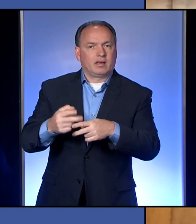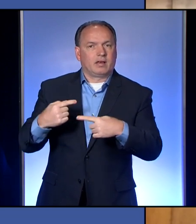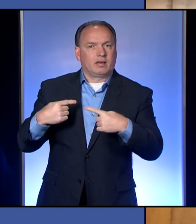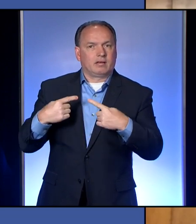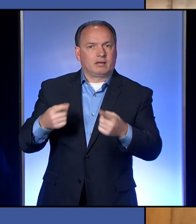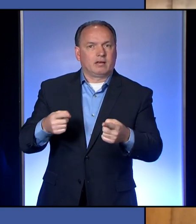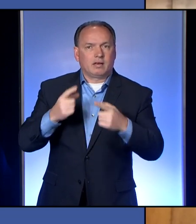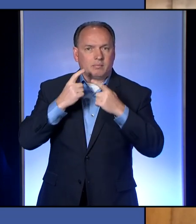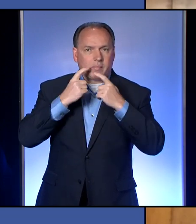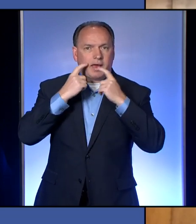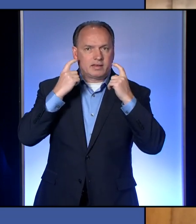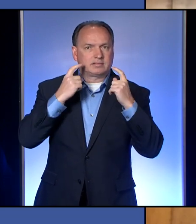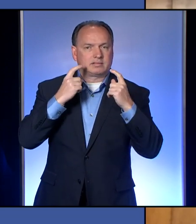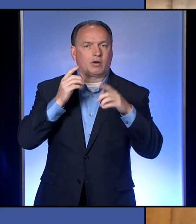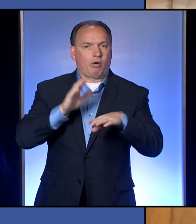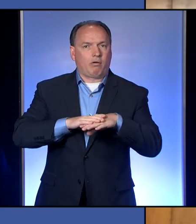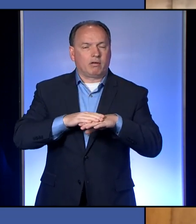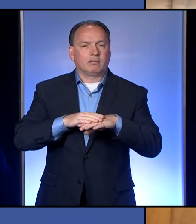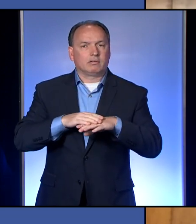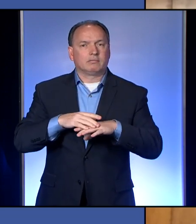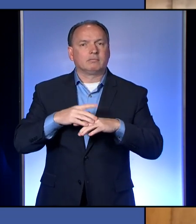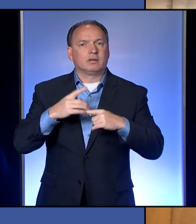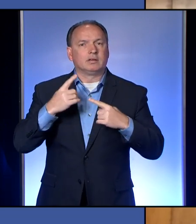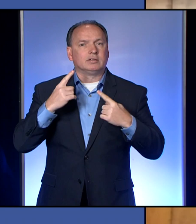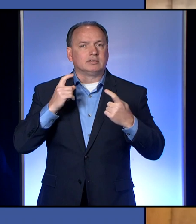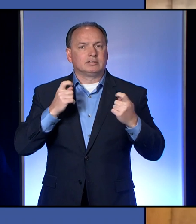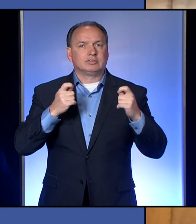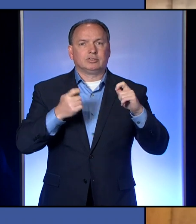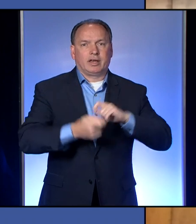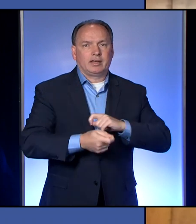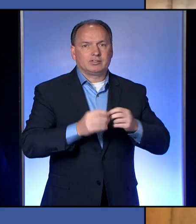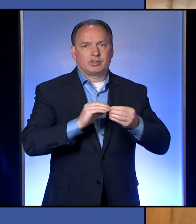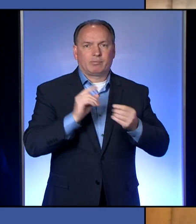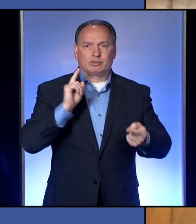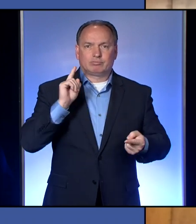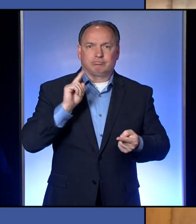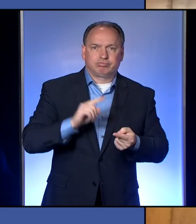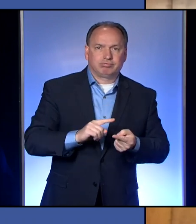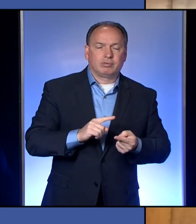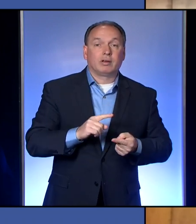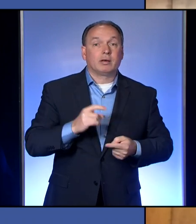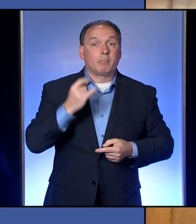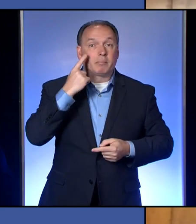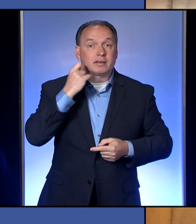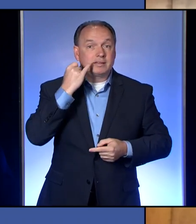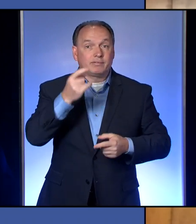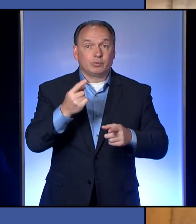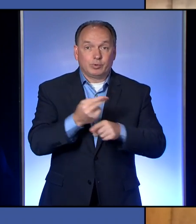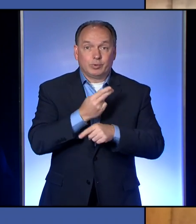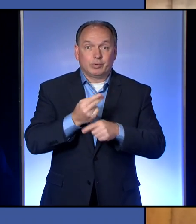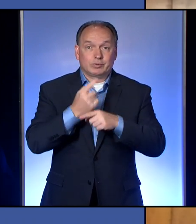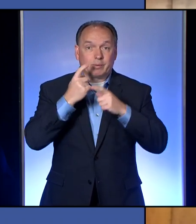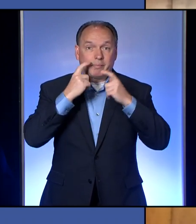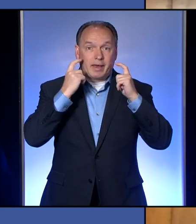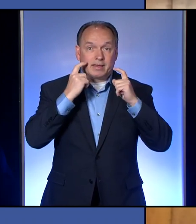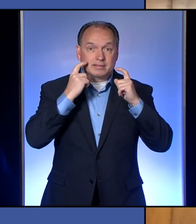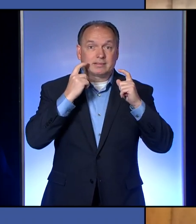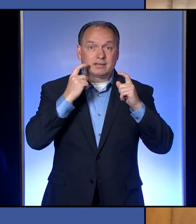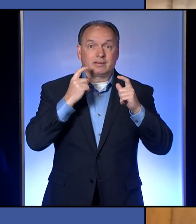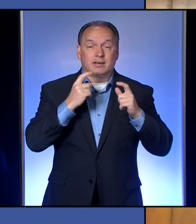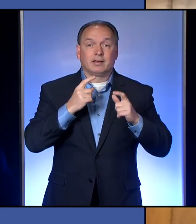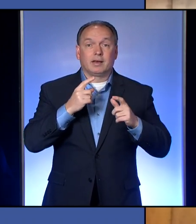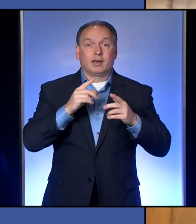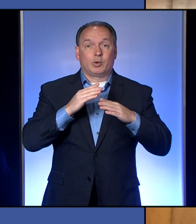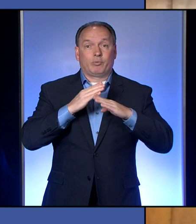a major difference here. Because if you wear a mask, especially for those who are infected, you prevent the virus from